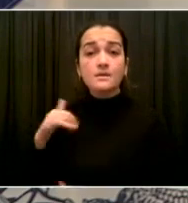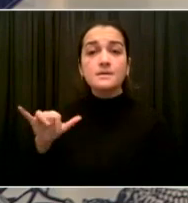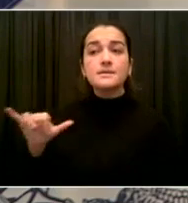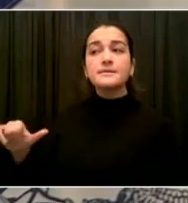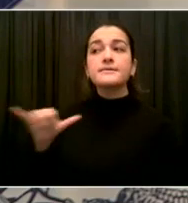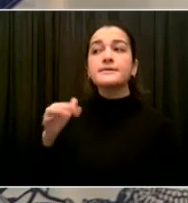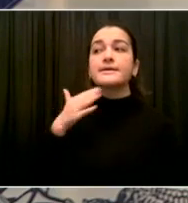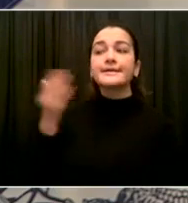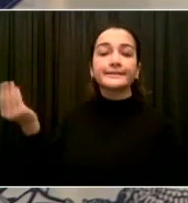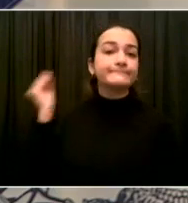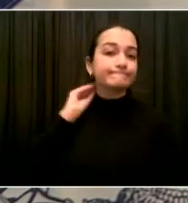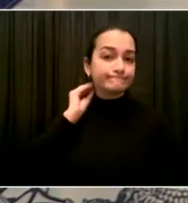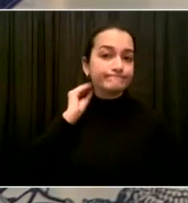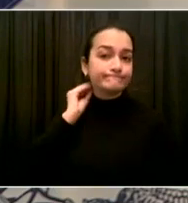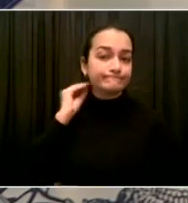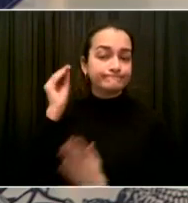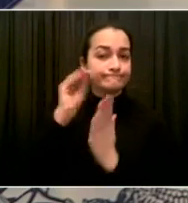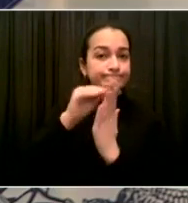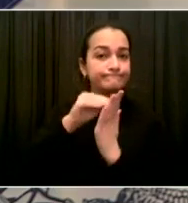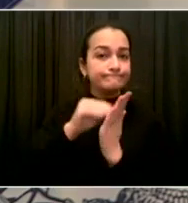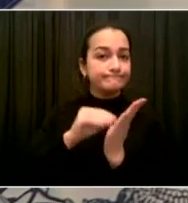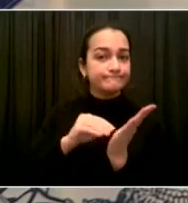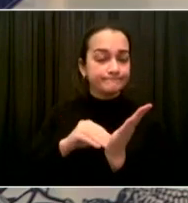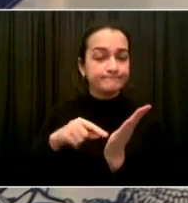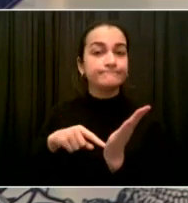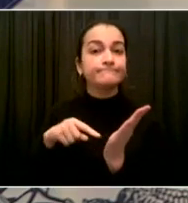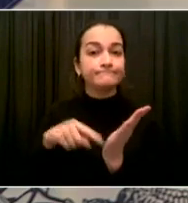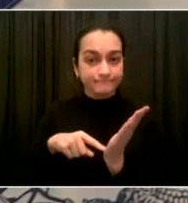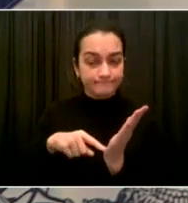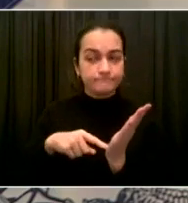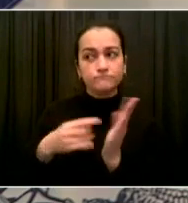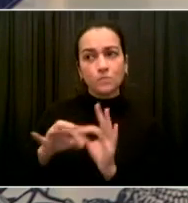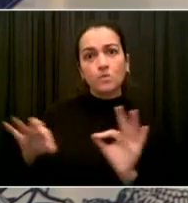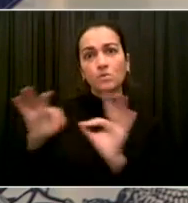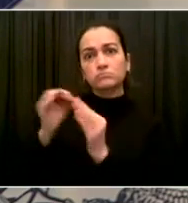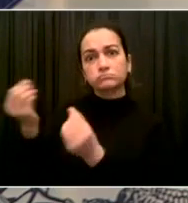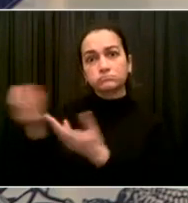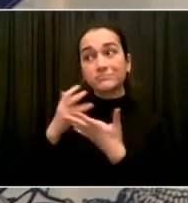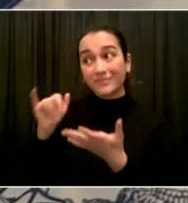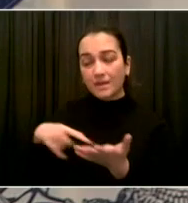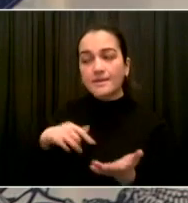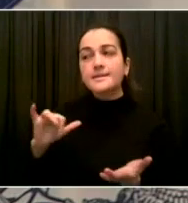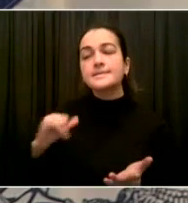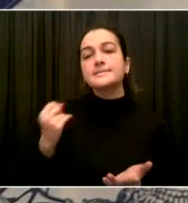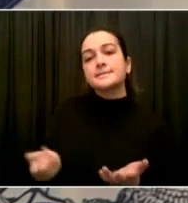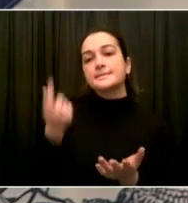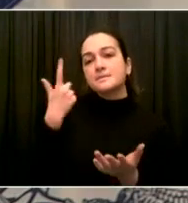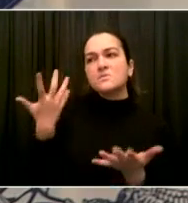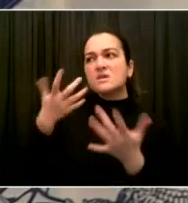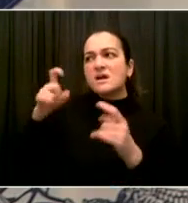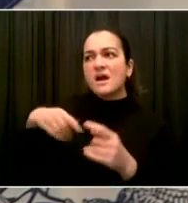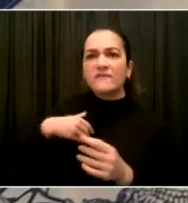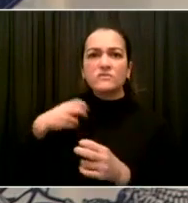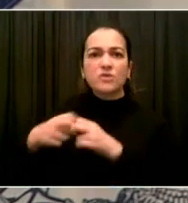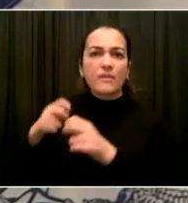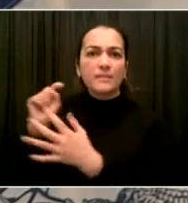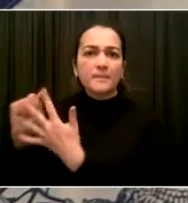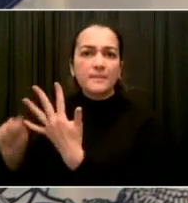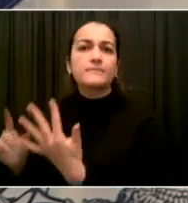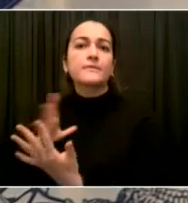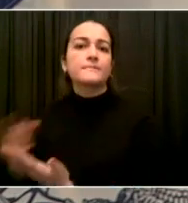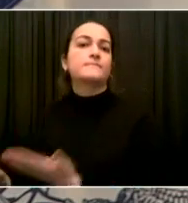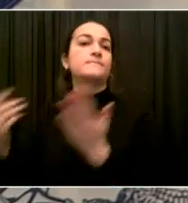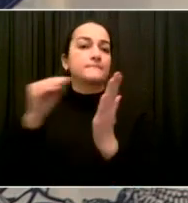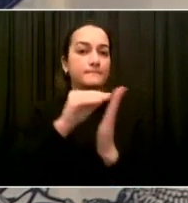those questions and concerns, because it helps us to serve the public better. A special thank you to Mara Gay of The New York Times, who had some very specific